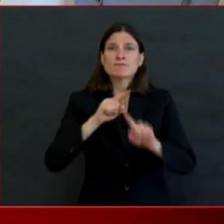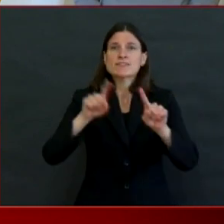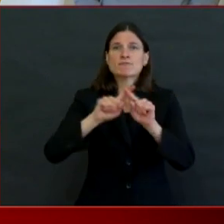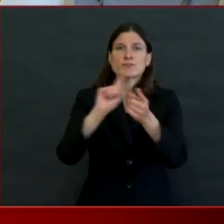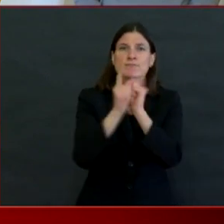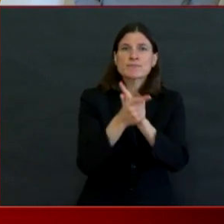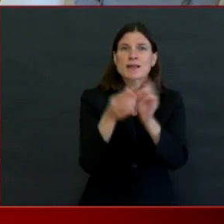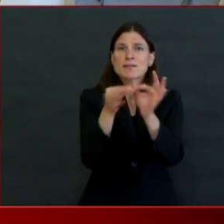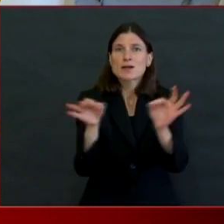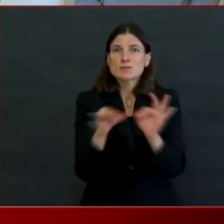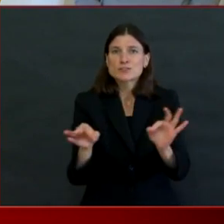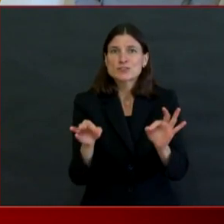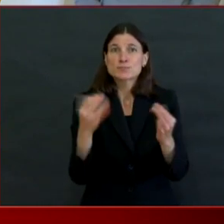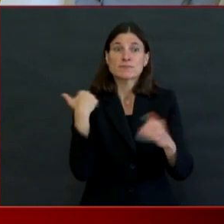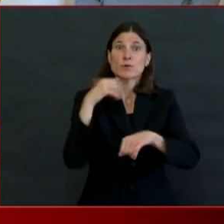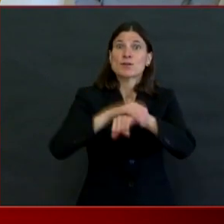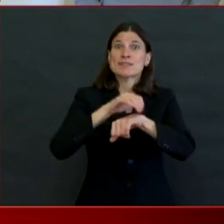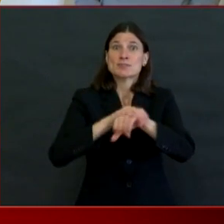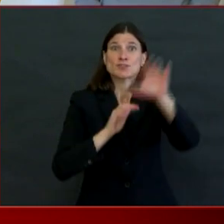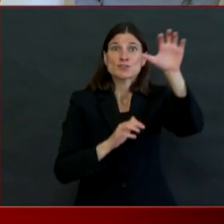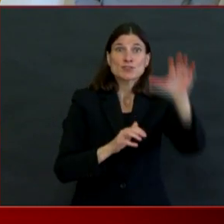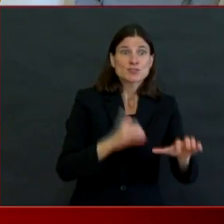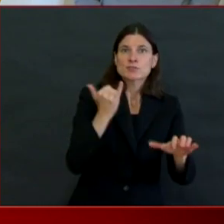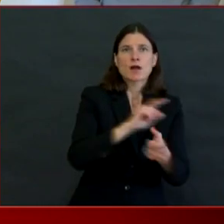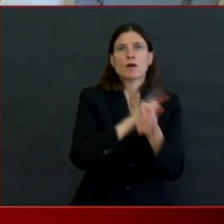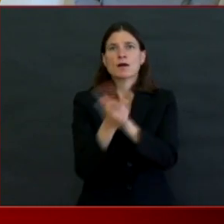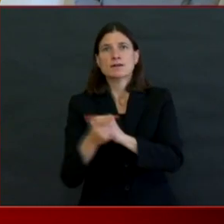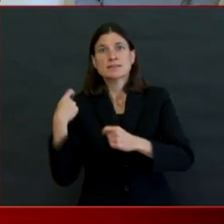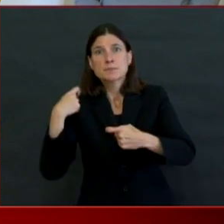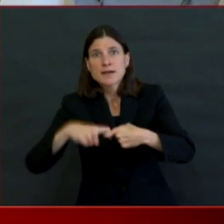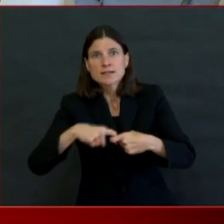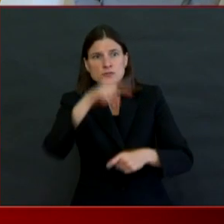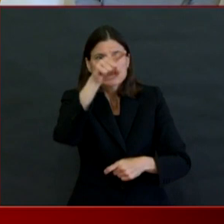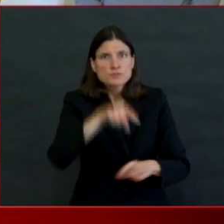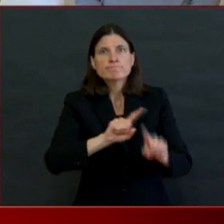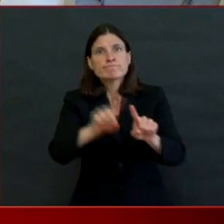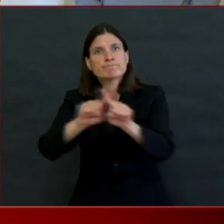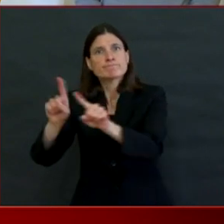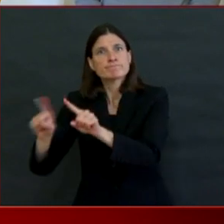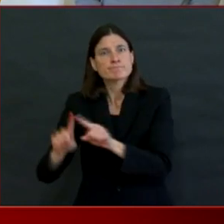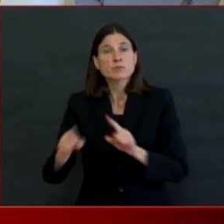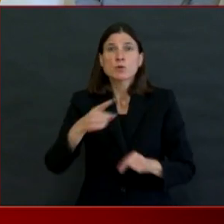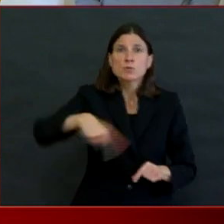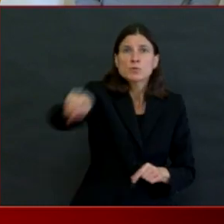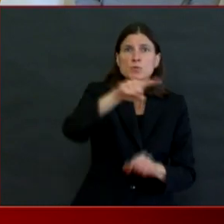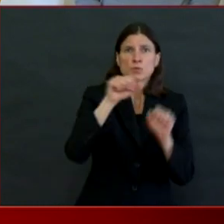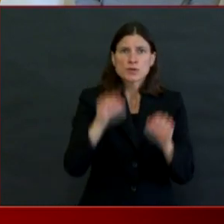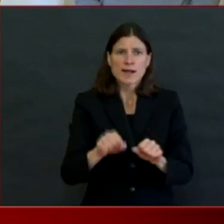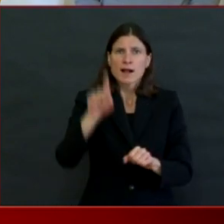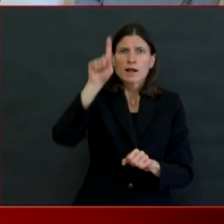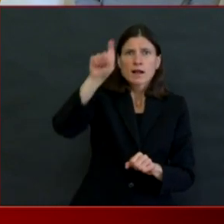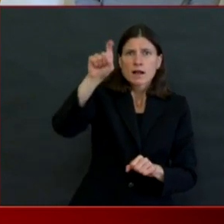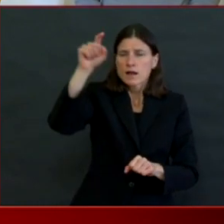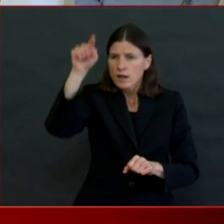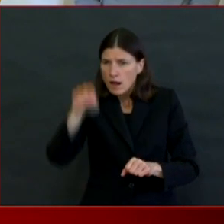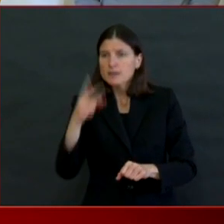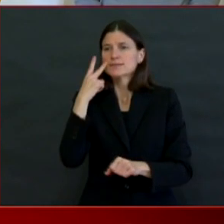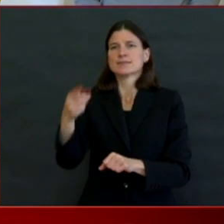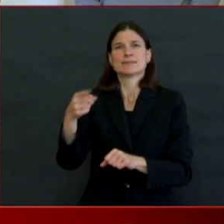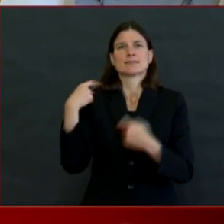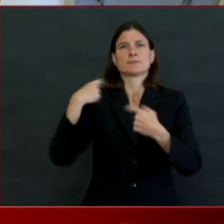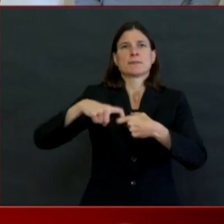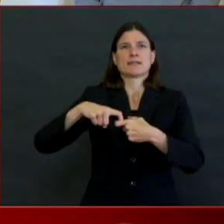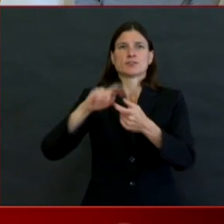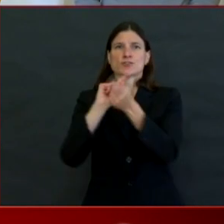that website, especially if you don't have a doctor who you see regularly. Now's the time you want to find a doctor who you can